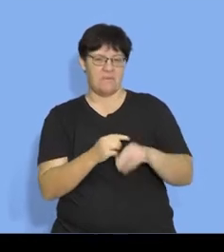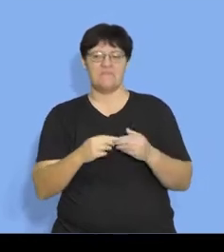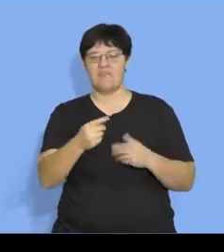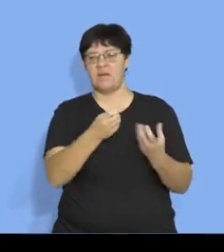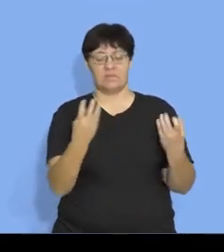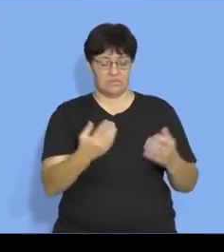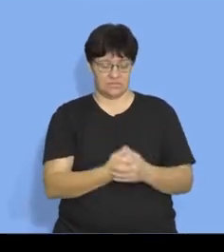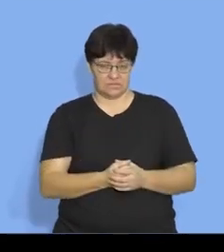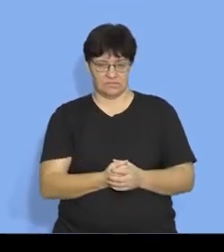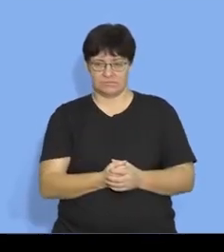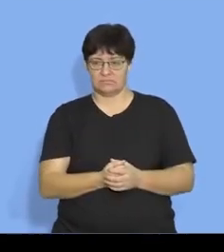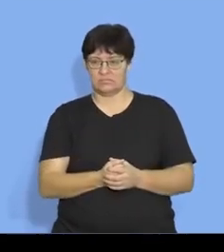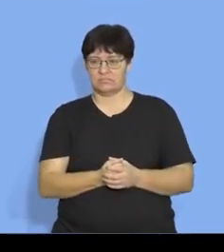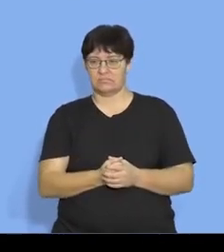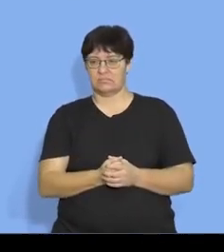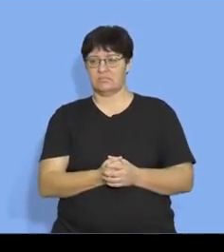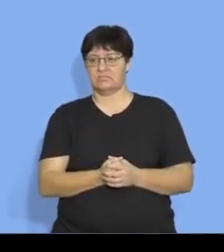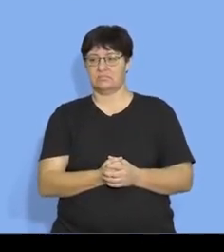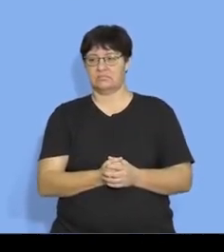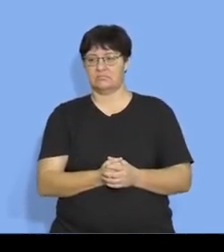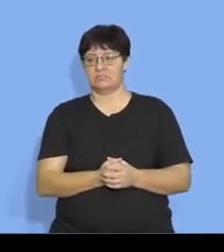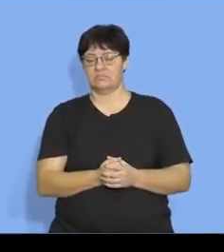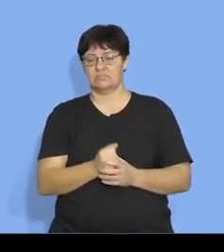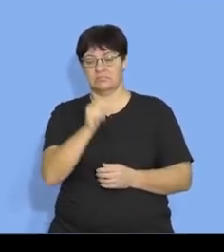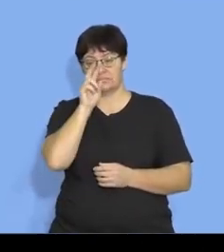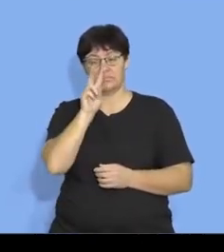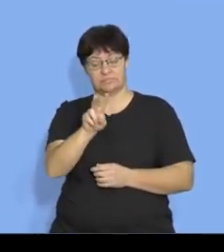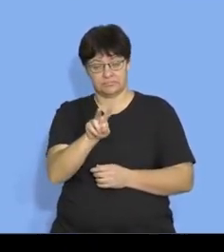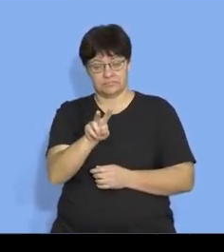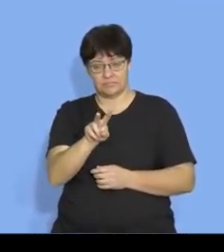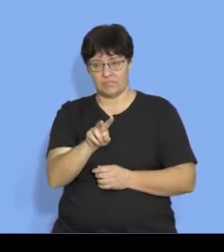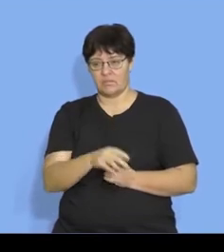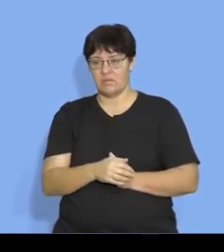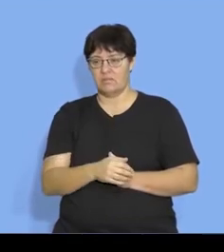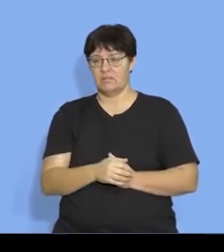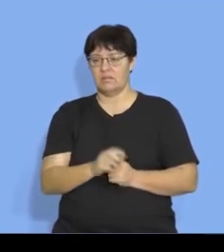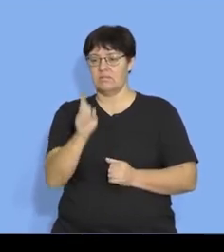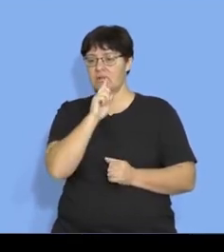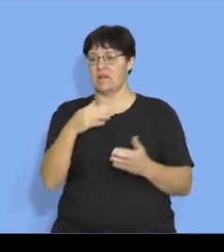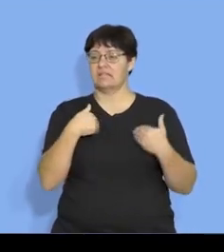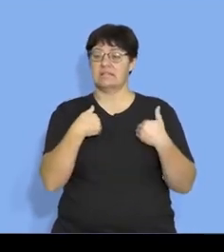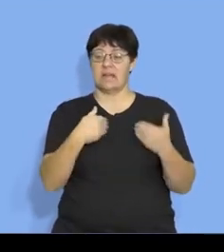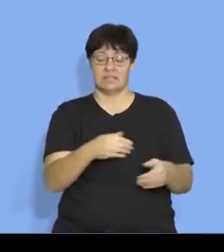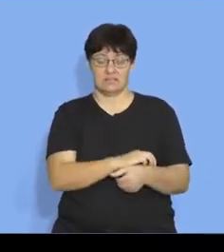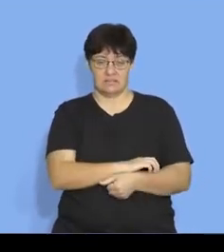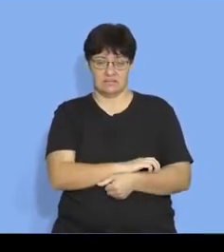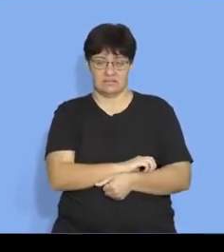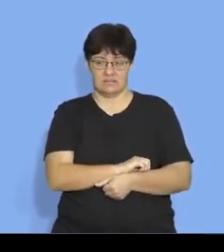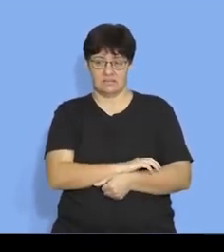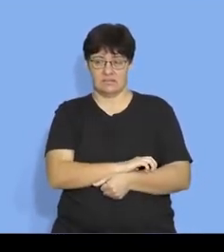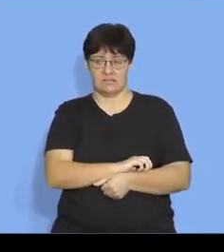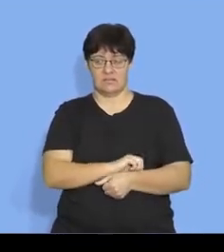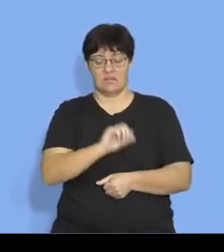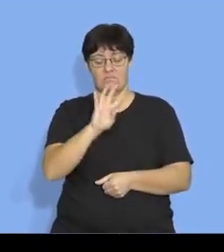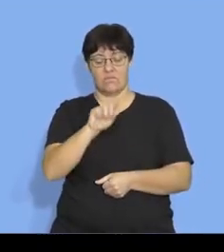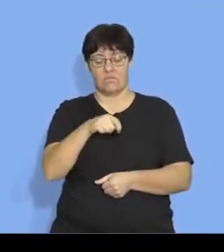we go this is the walk now if we look at this we can see that she started where the four comma three